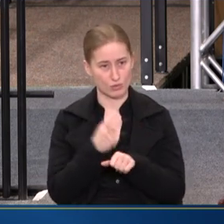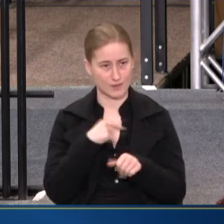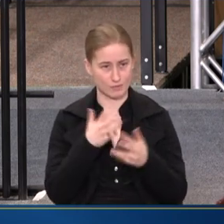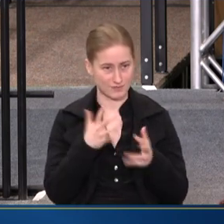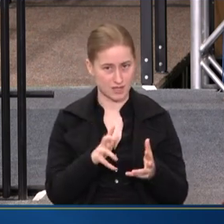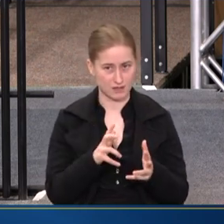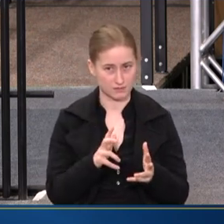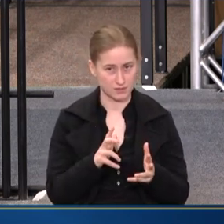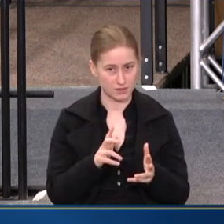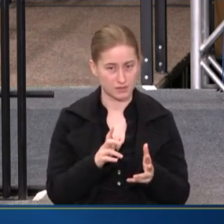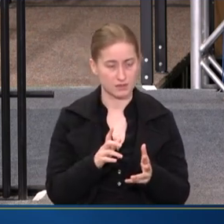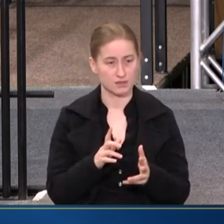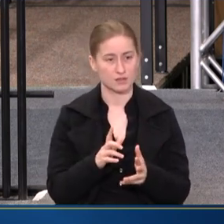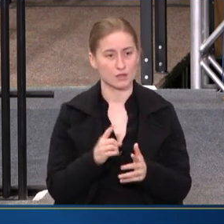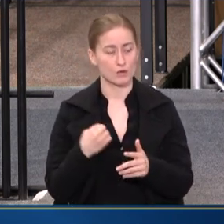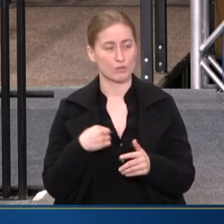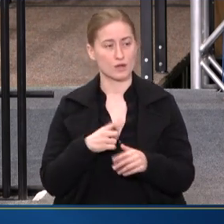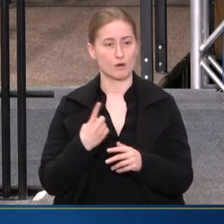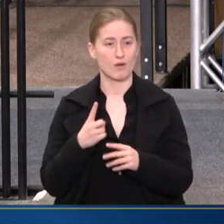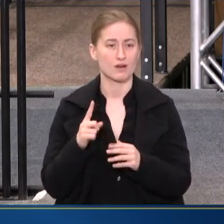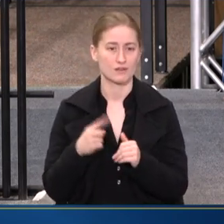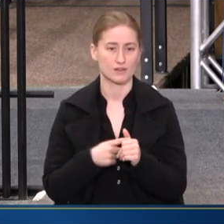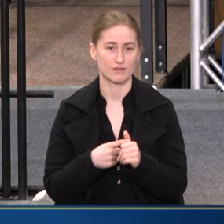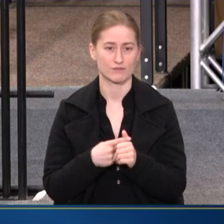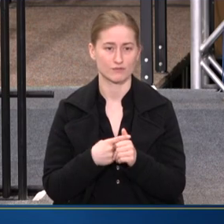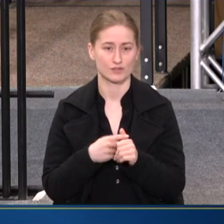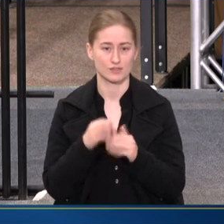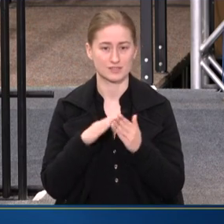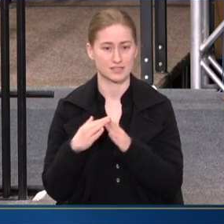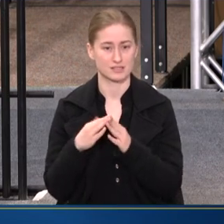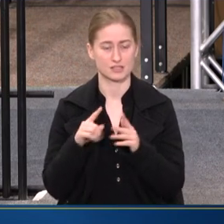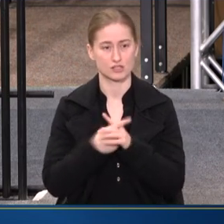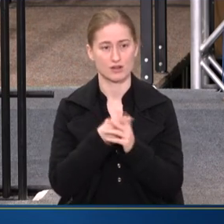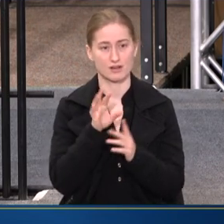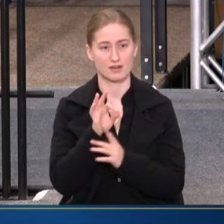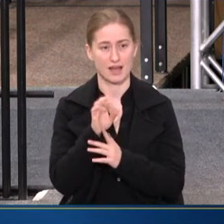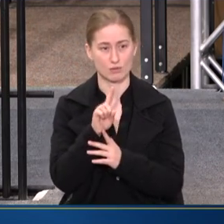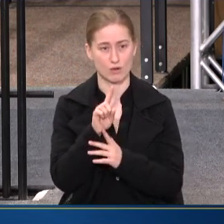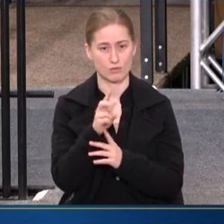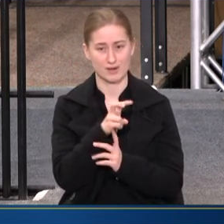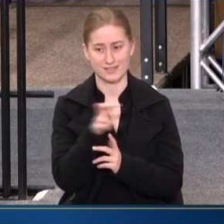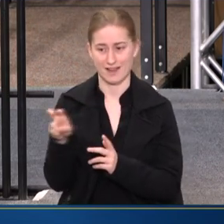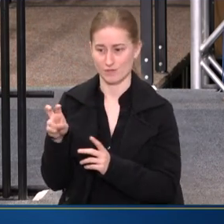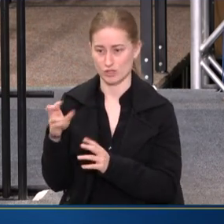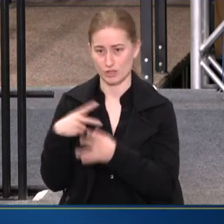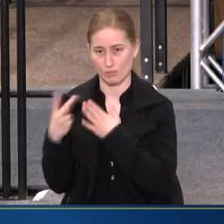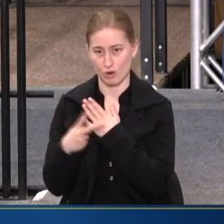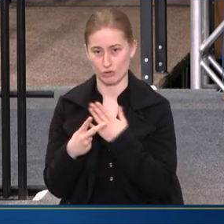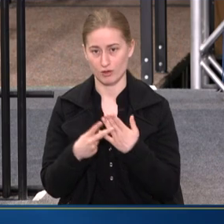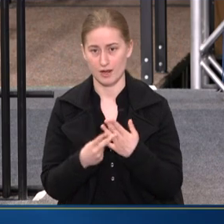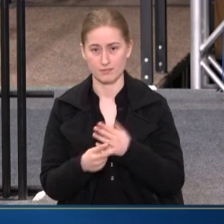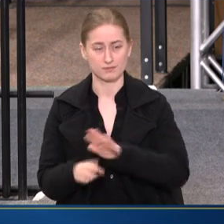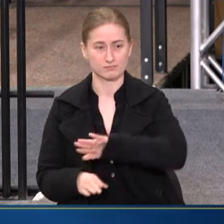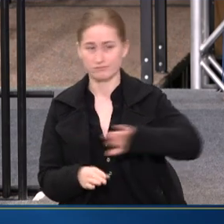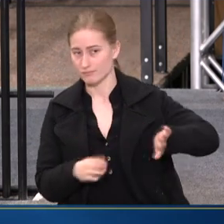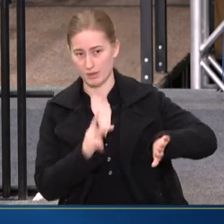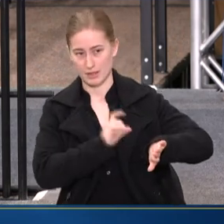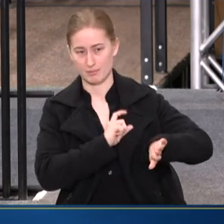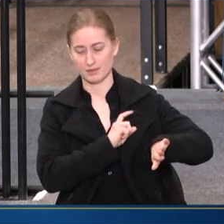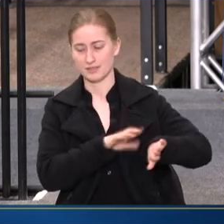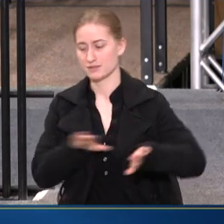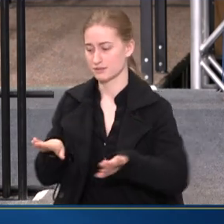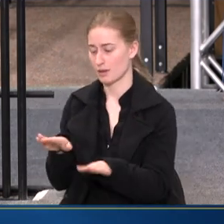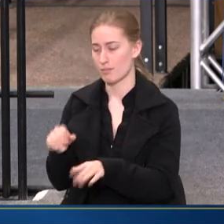done, right, we are one of the cities to start this big 911 diversion program, right? Where we're taking police away, working with our partners at